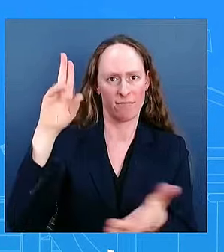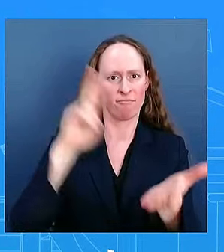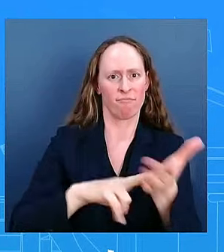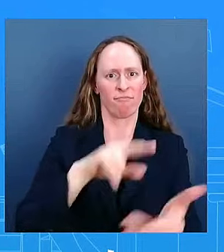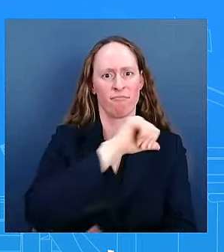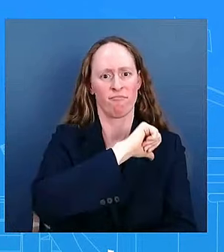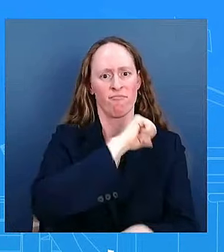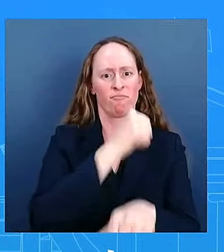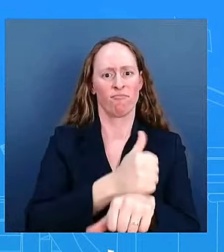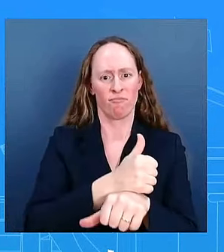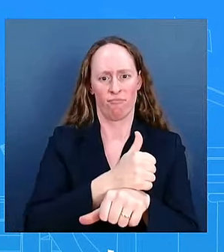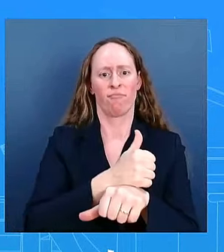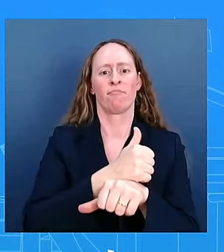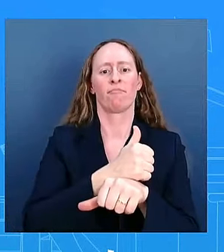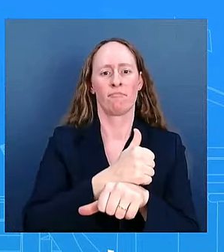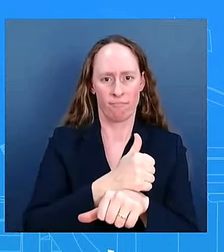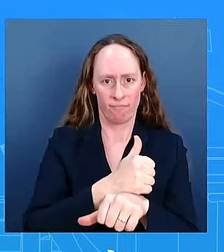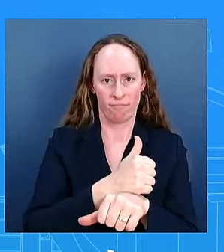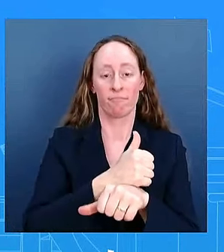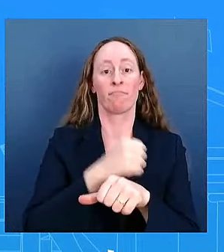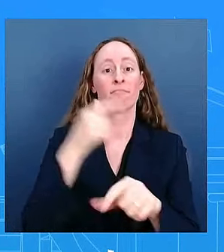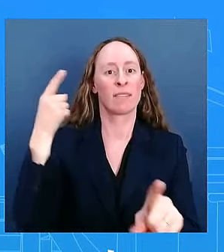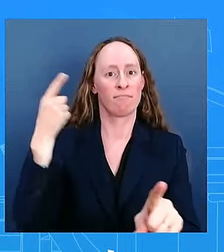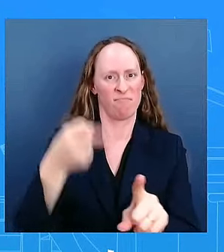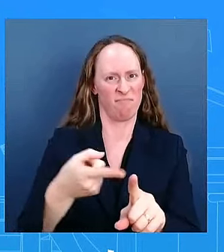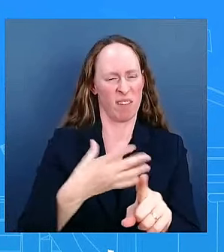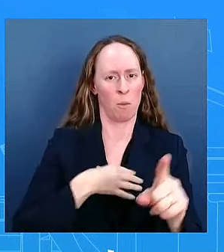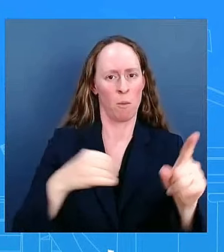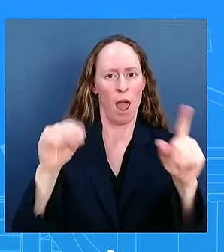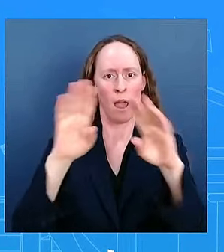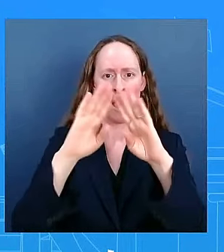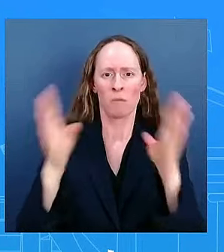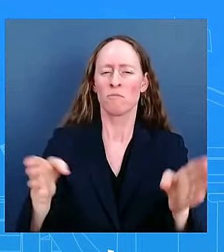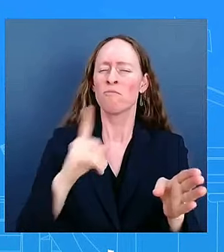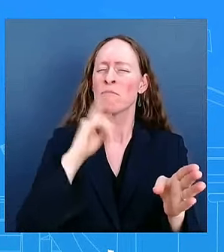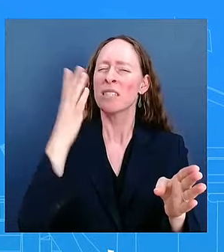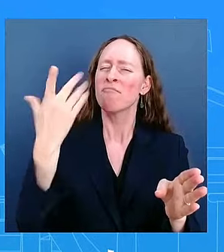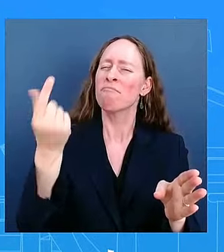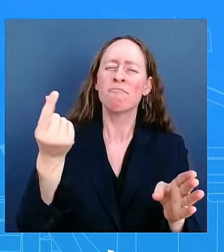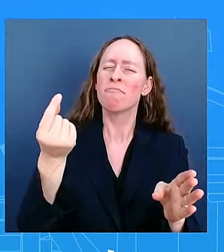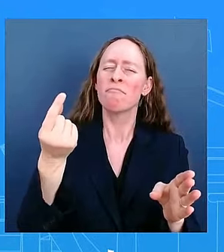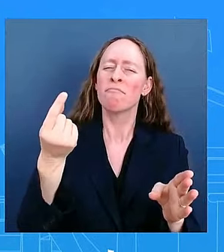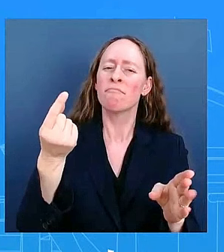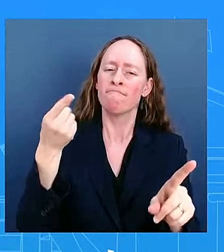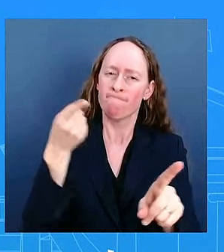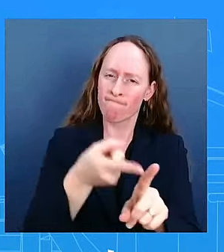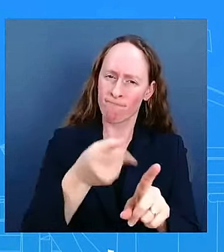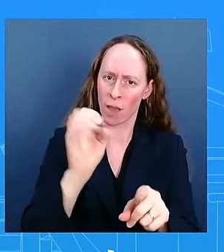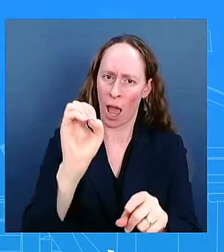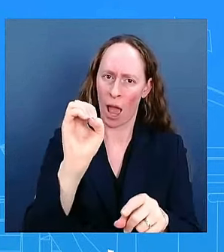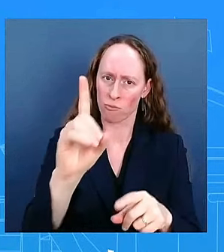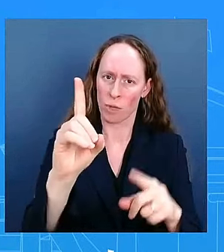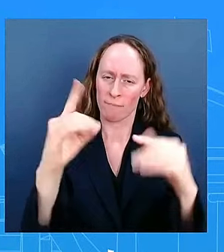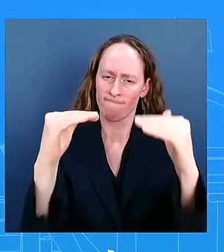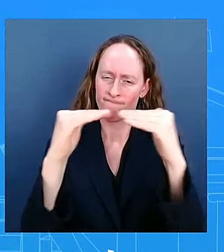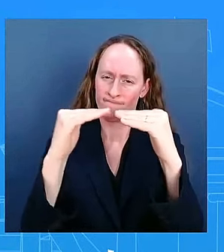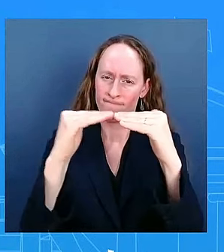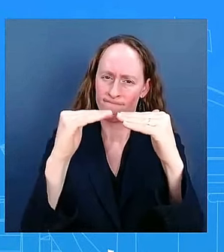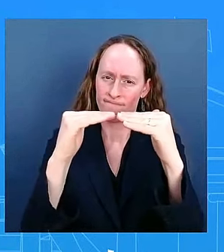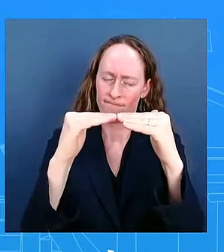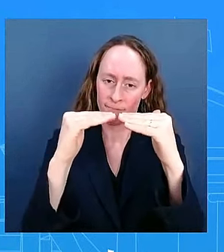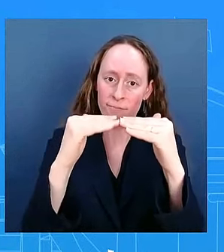establishing the white house initiative on advancing educational equity excellence and economic opportunity through hispanic serving